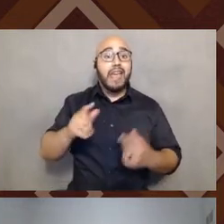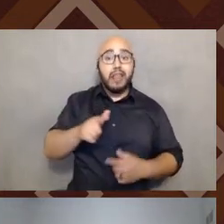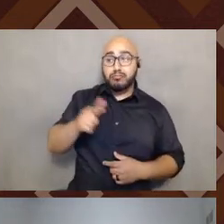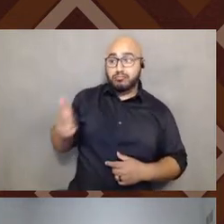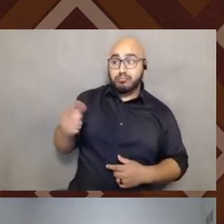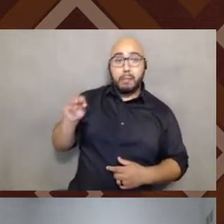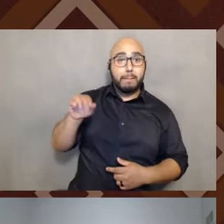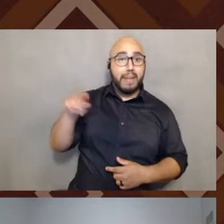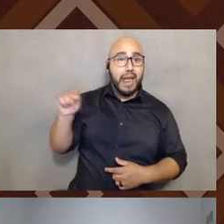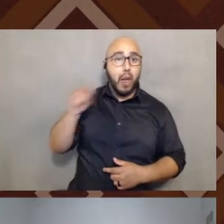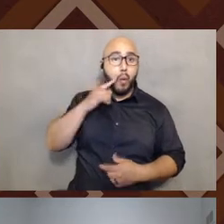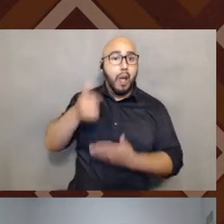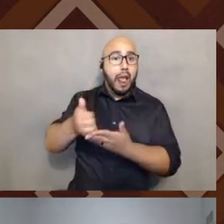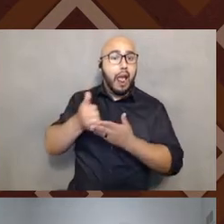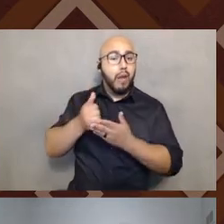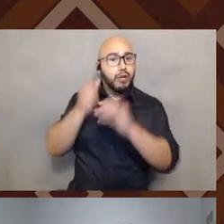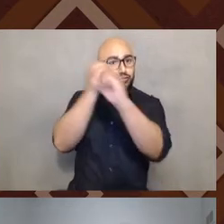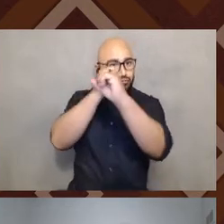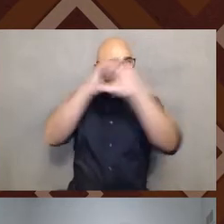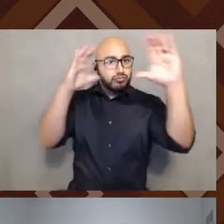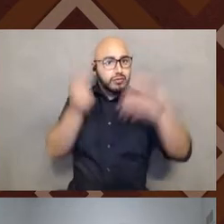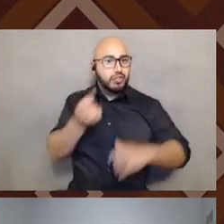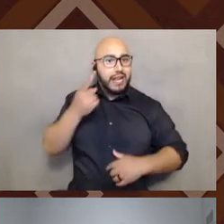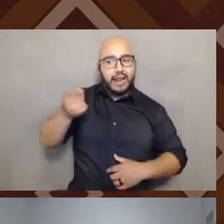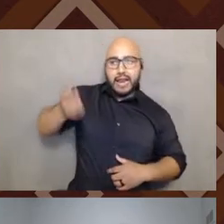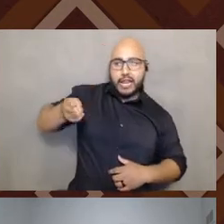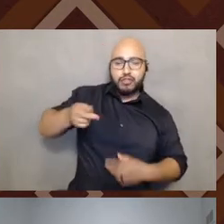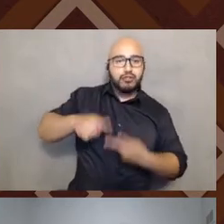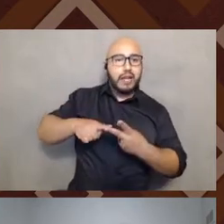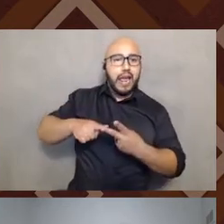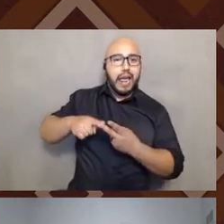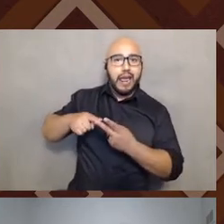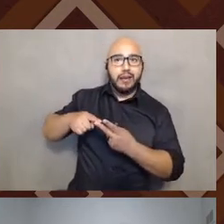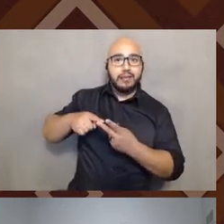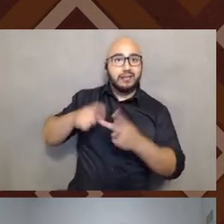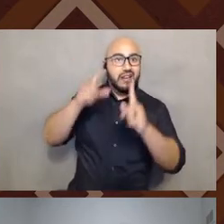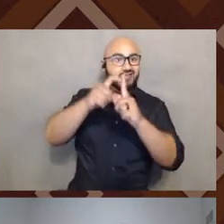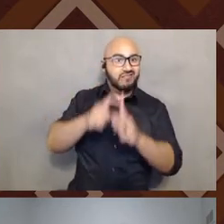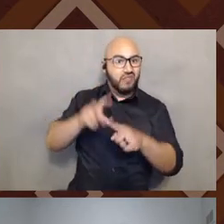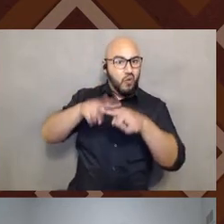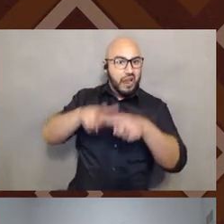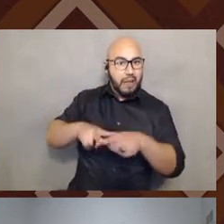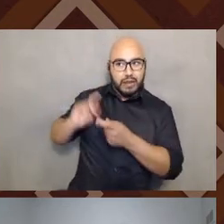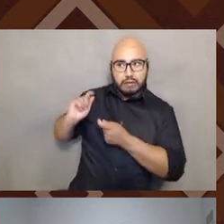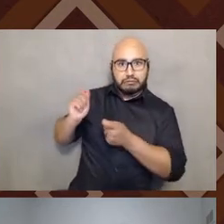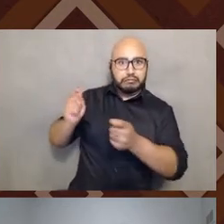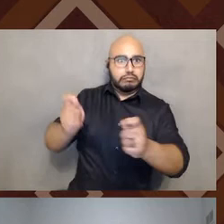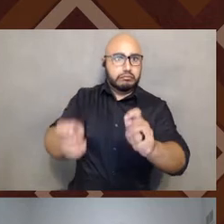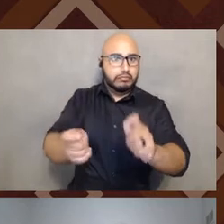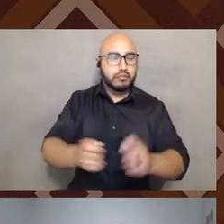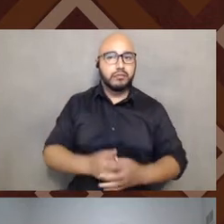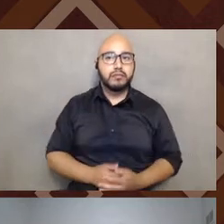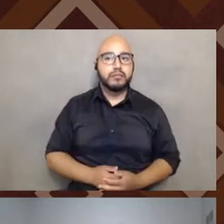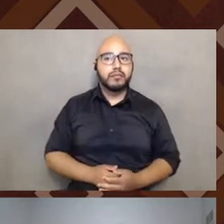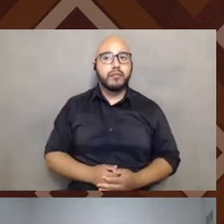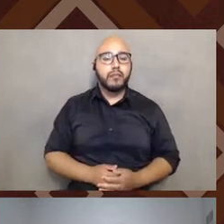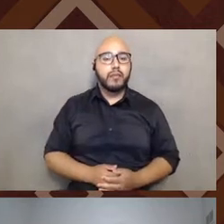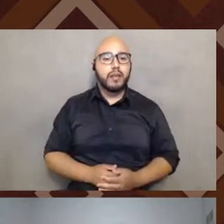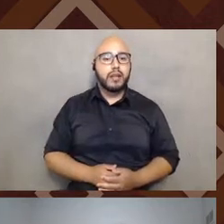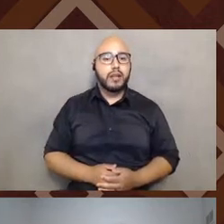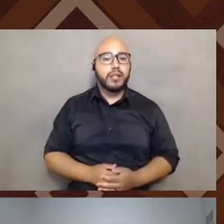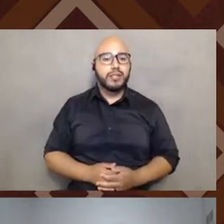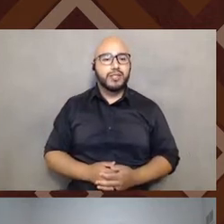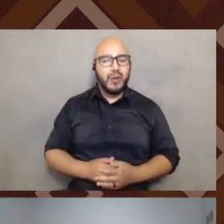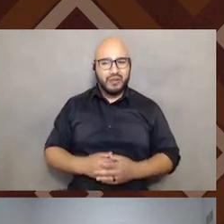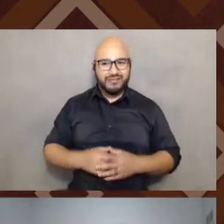us go through more of like the history and the evolution of some terms that we see, right? So, what are we? Do we